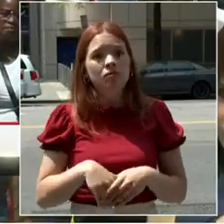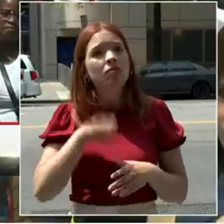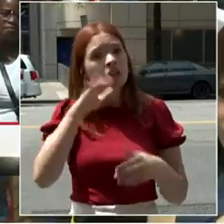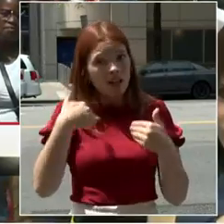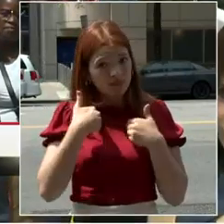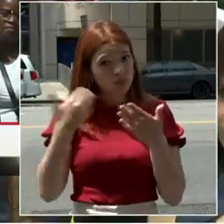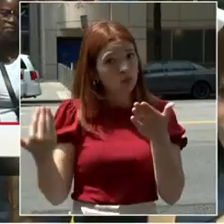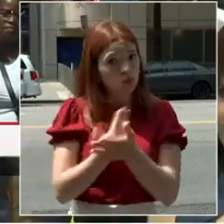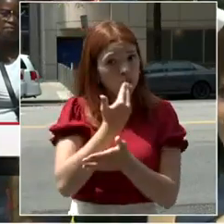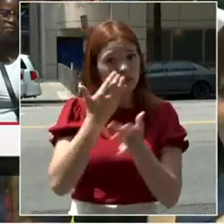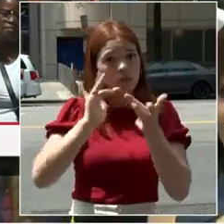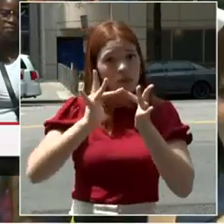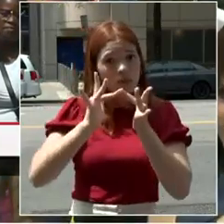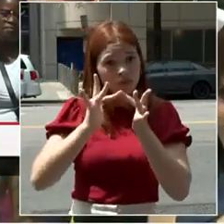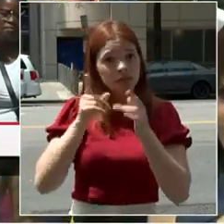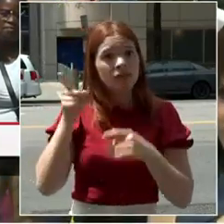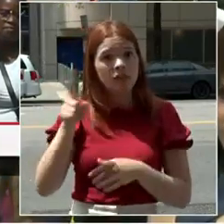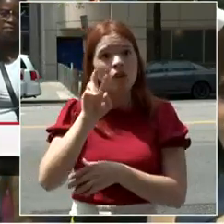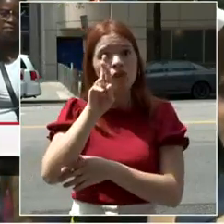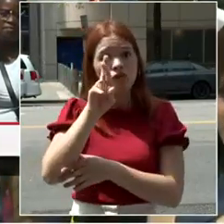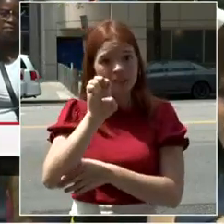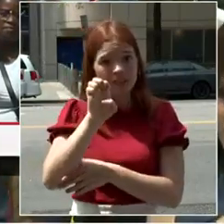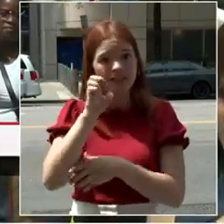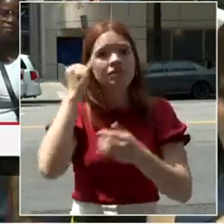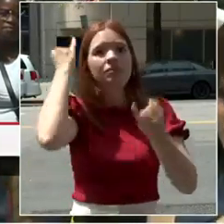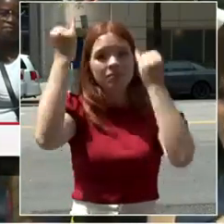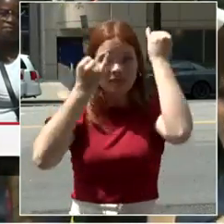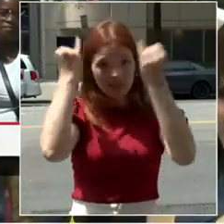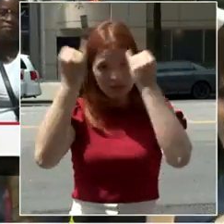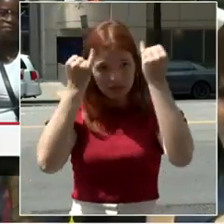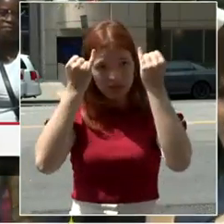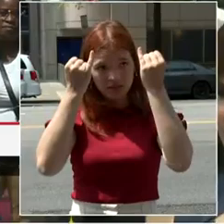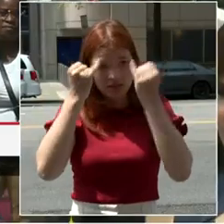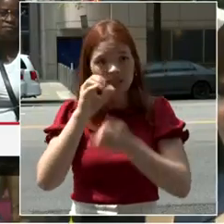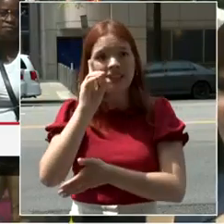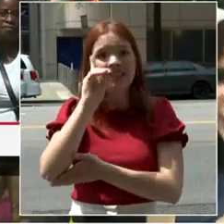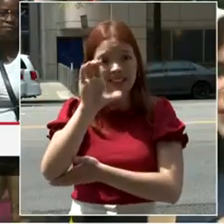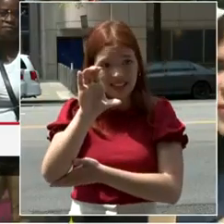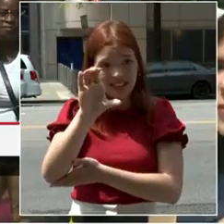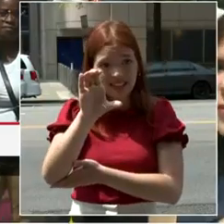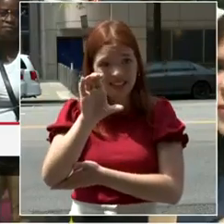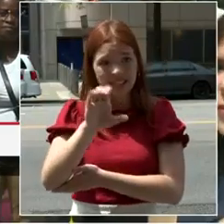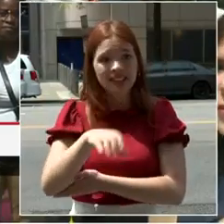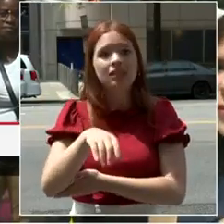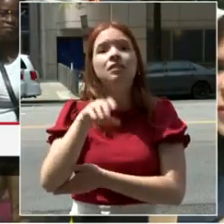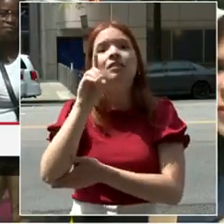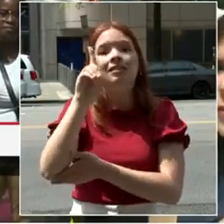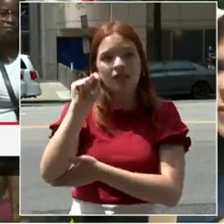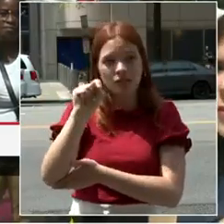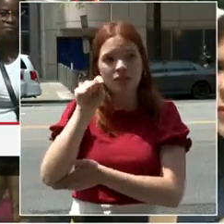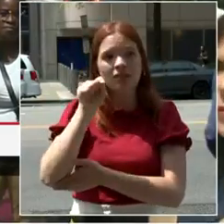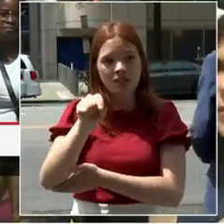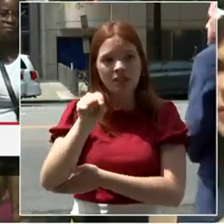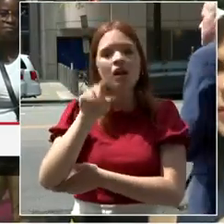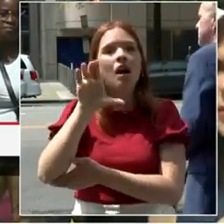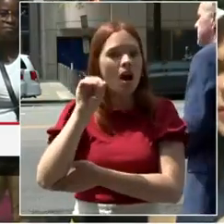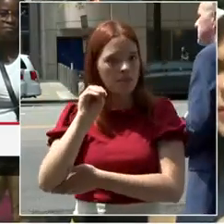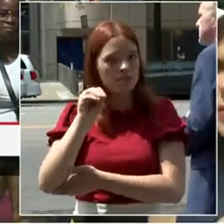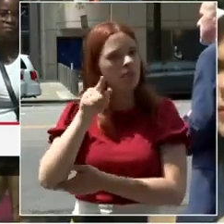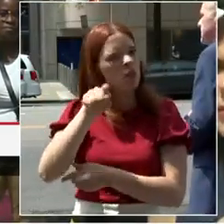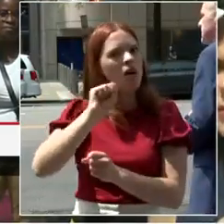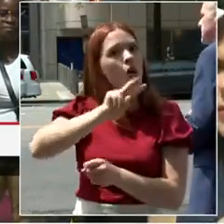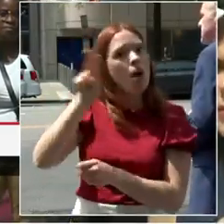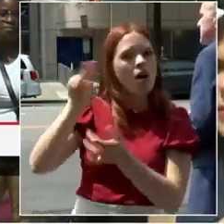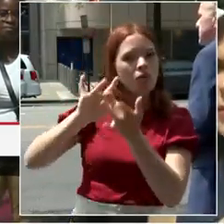right now. So if you're around this room or around this park with us right now and you're interested in how you can plug in or if you're watching at home and